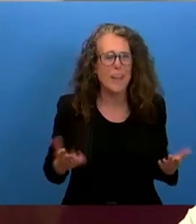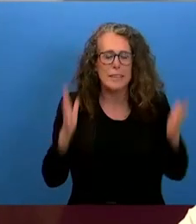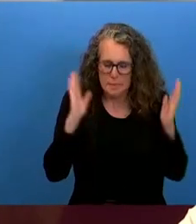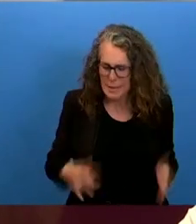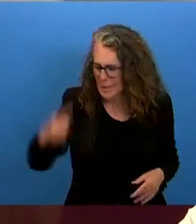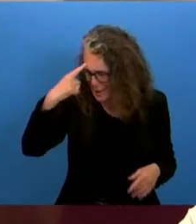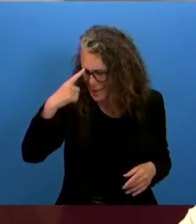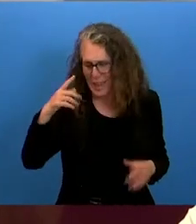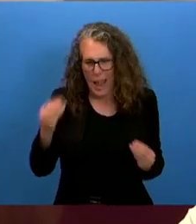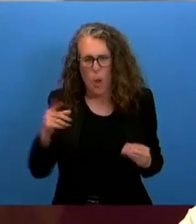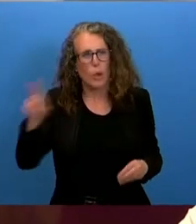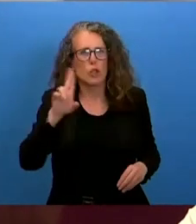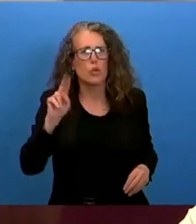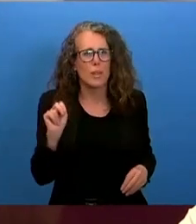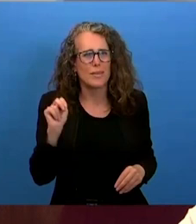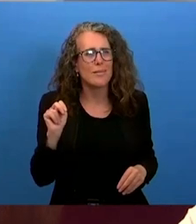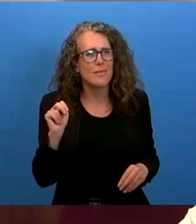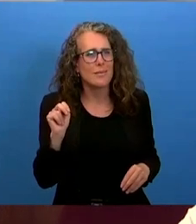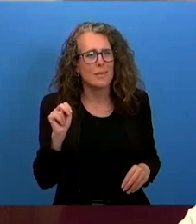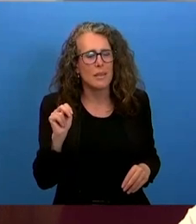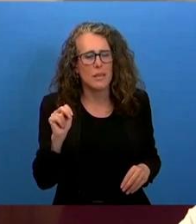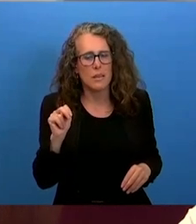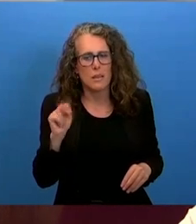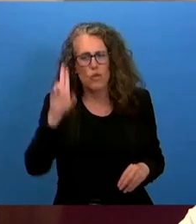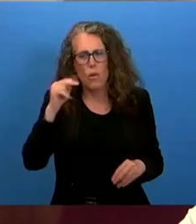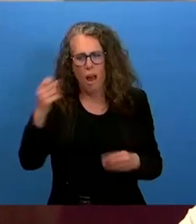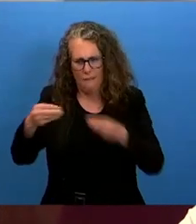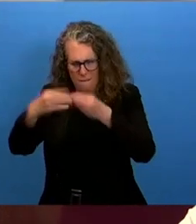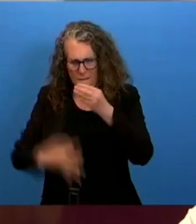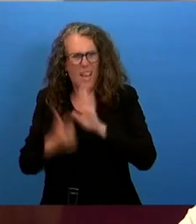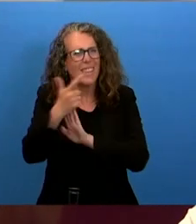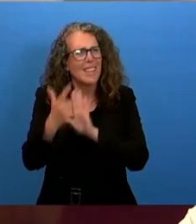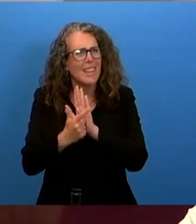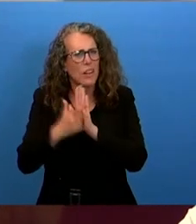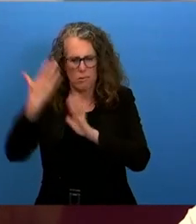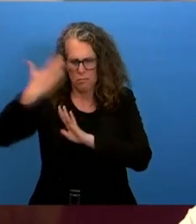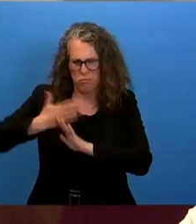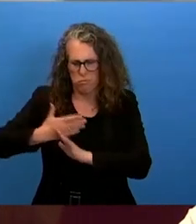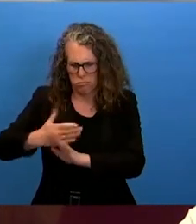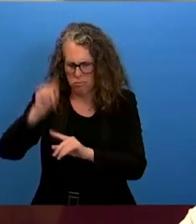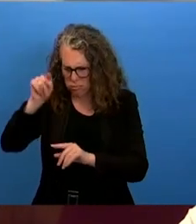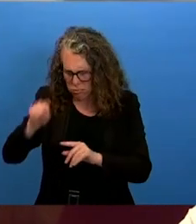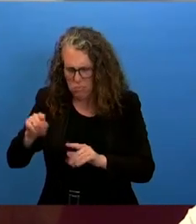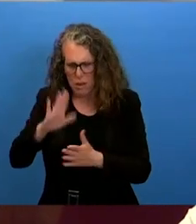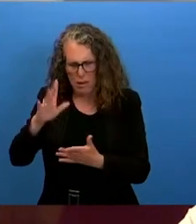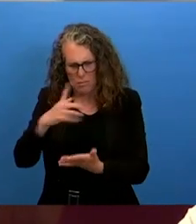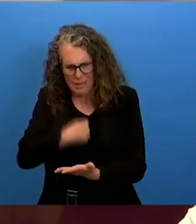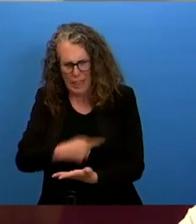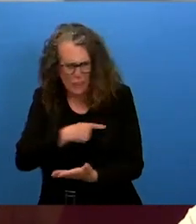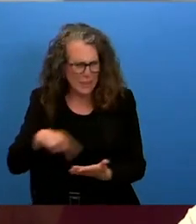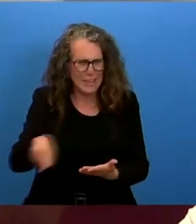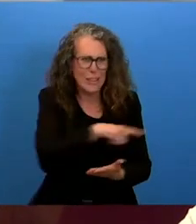based on relevant legal files to ensure the recognition of their rights additional mechanisms